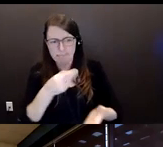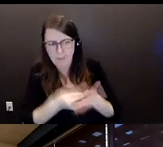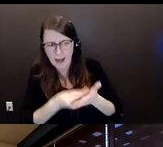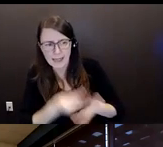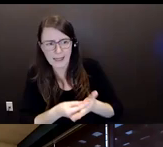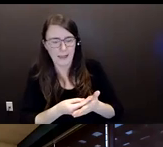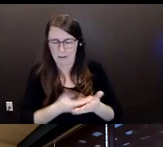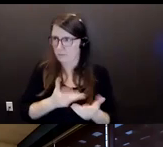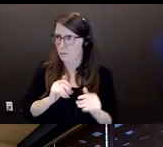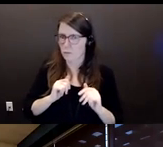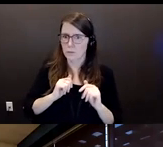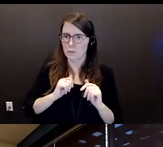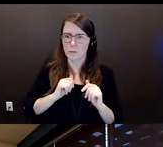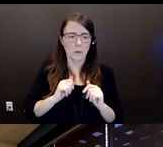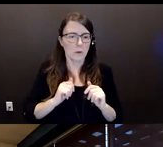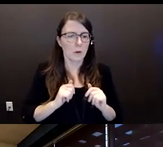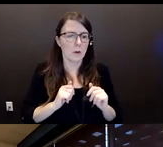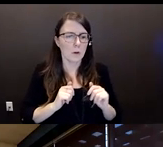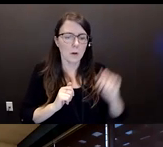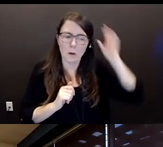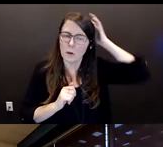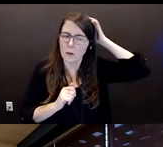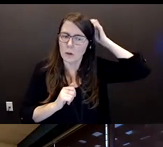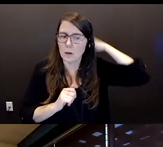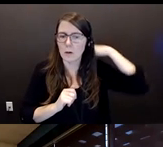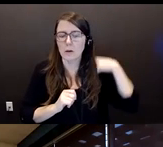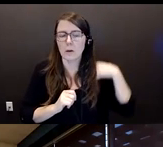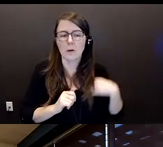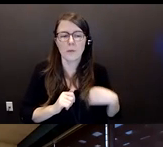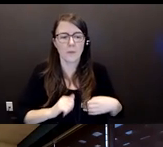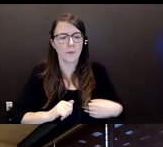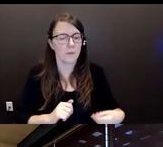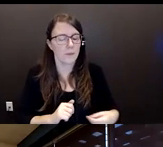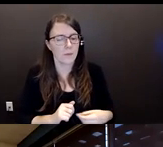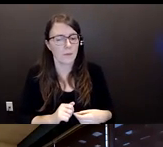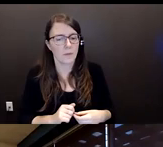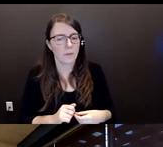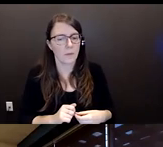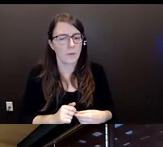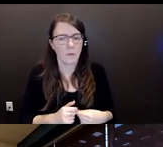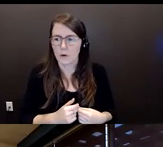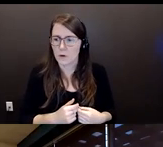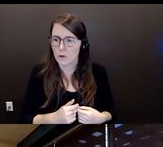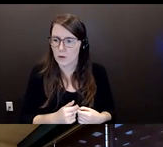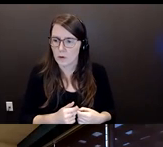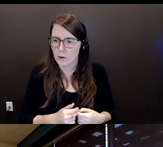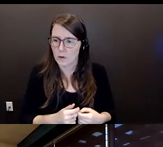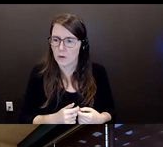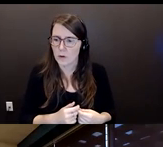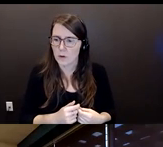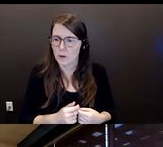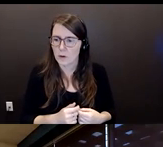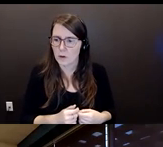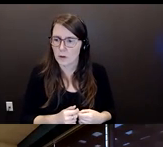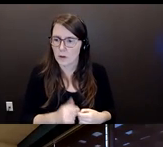being asked for. And it was against her, her, the way she'd always operated was